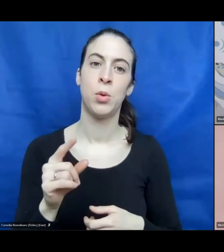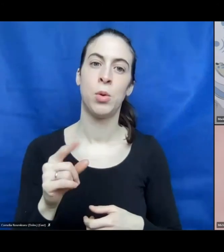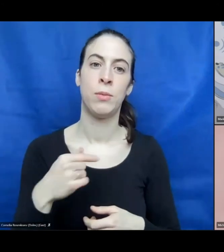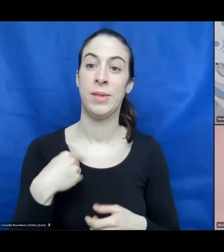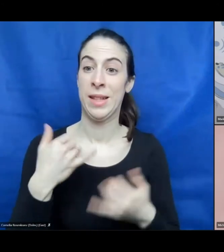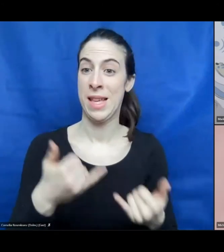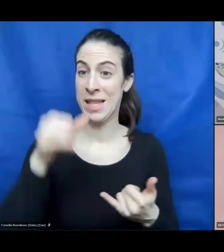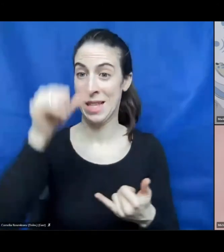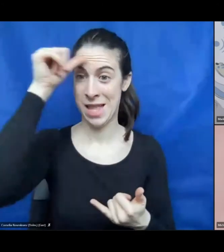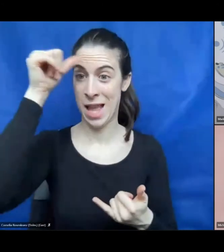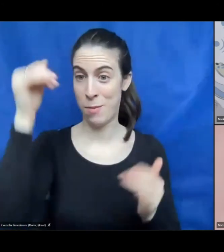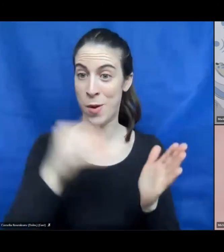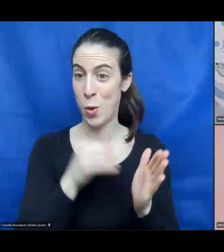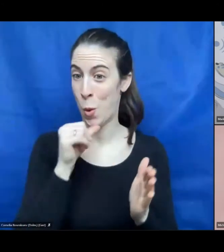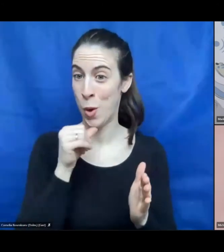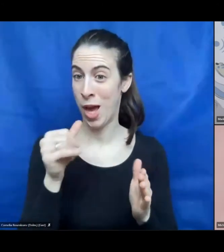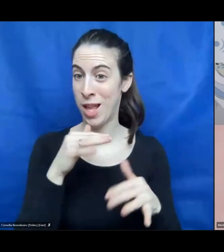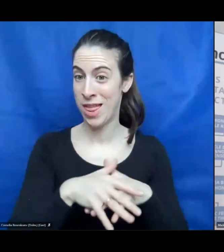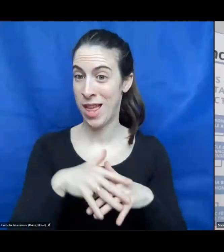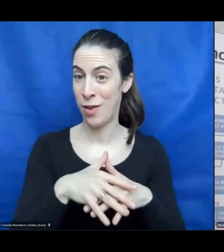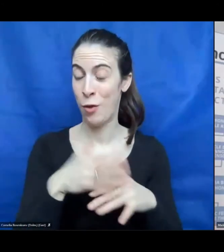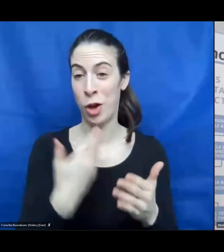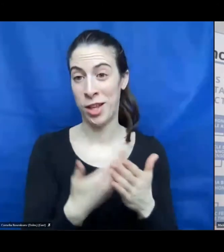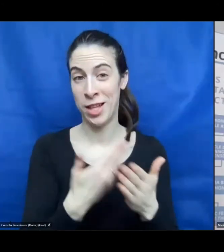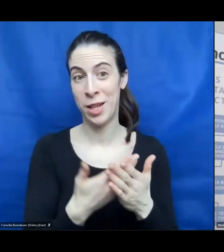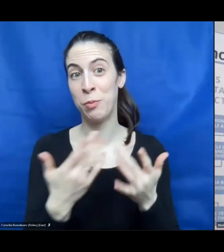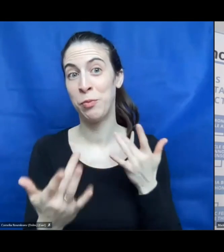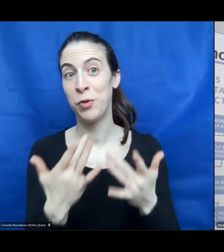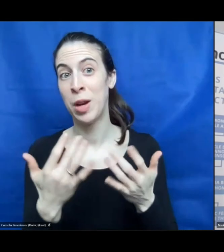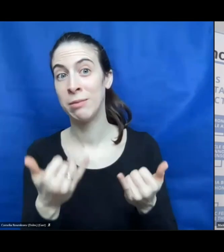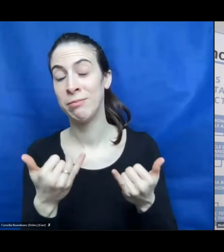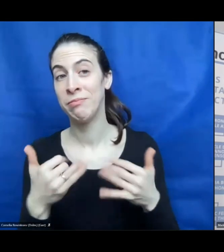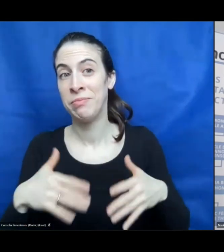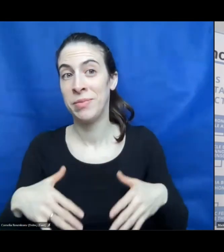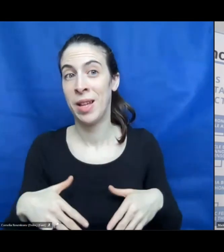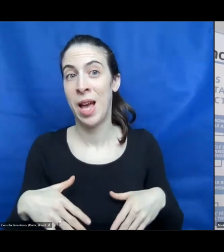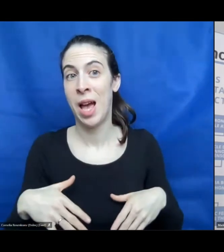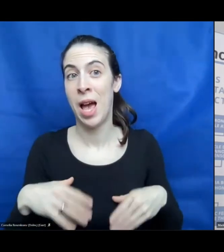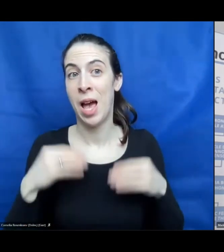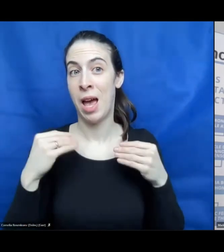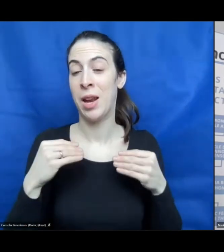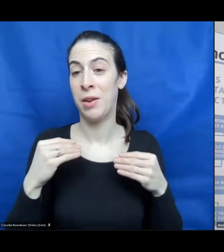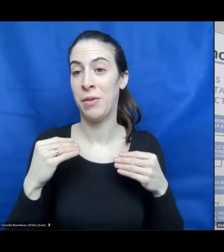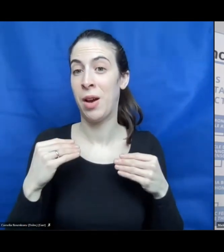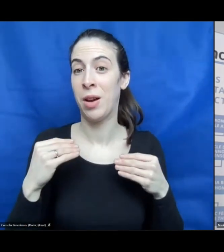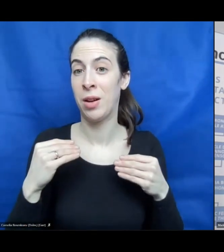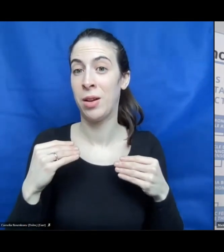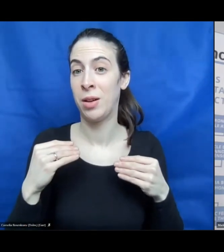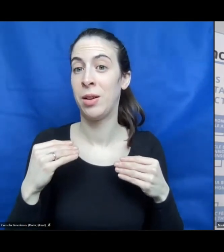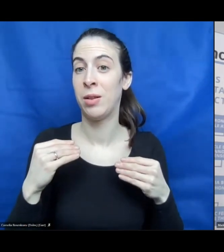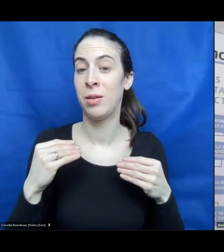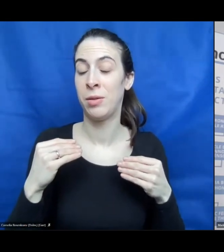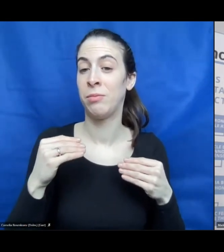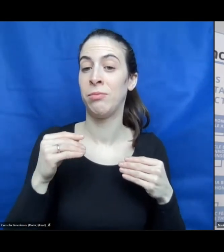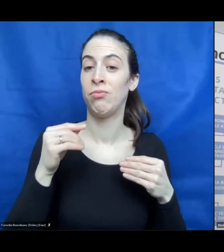at the moment. So, maybe we should start at the beginning of our discussion with thoughts